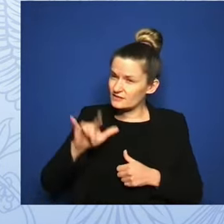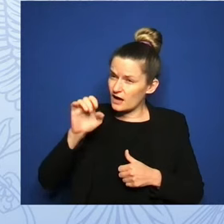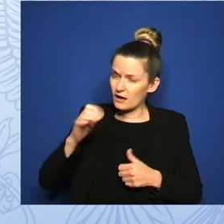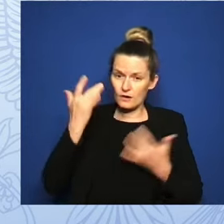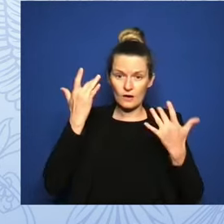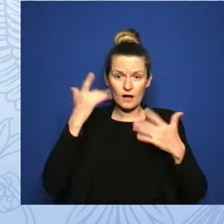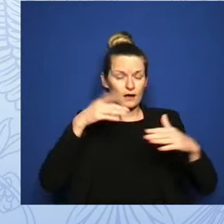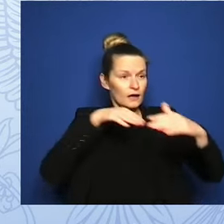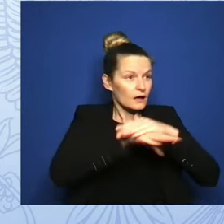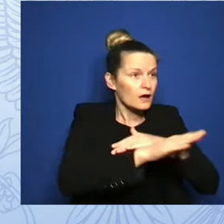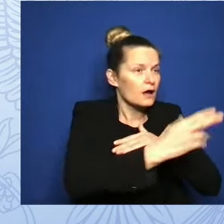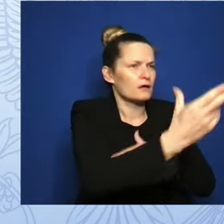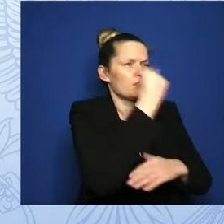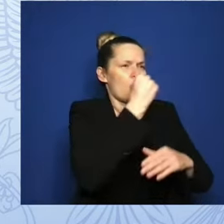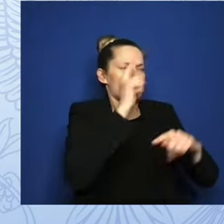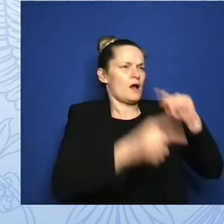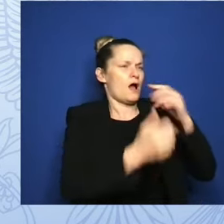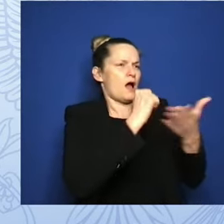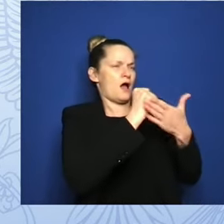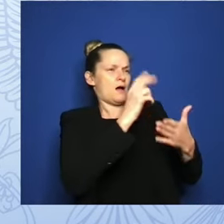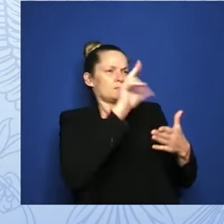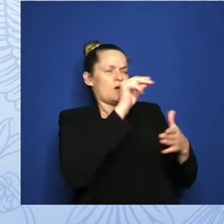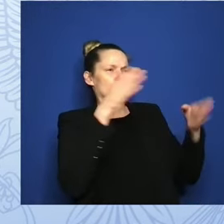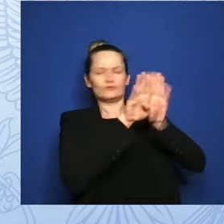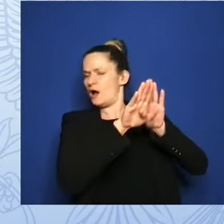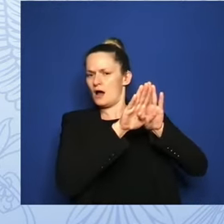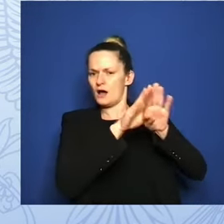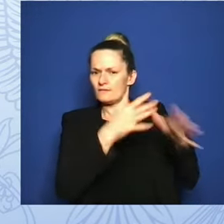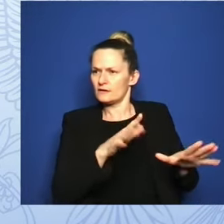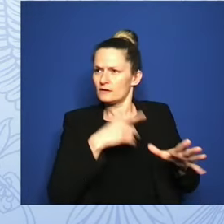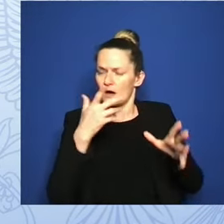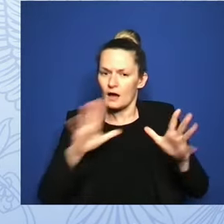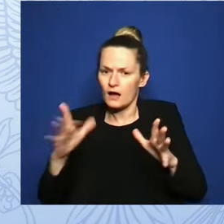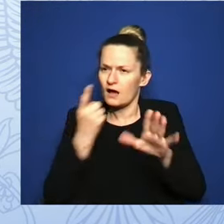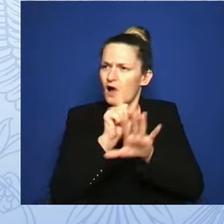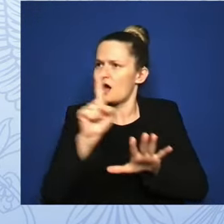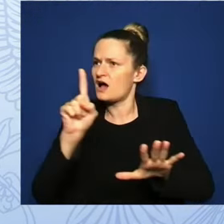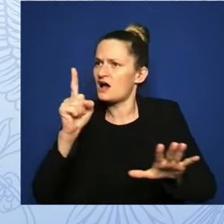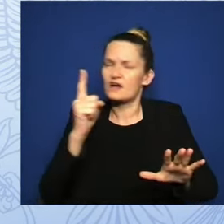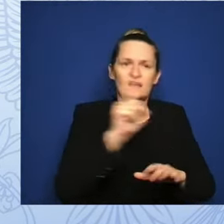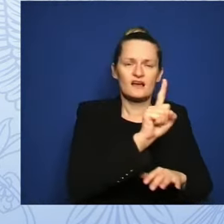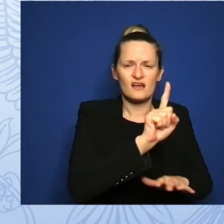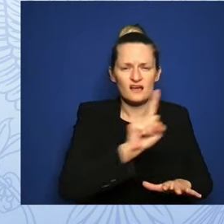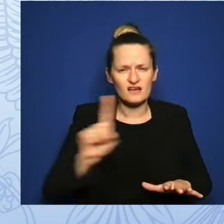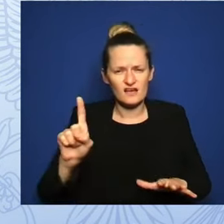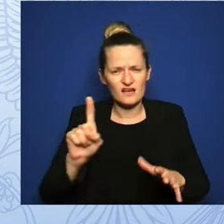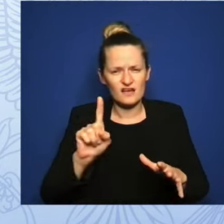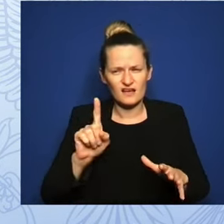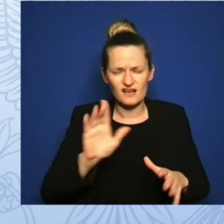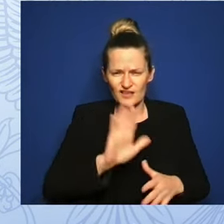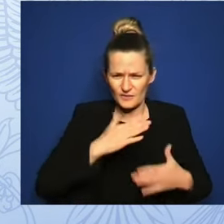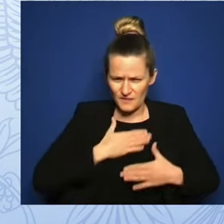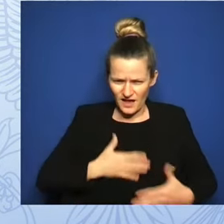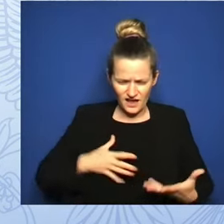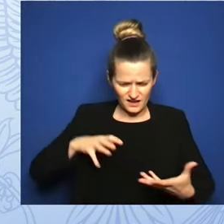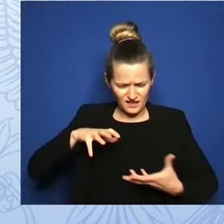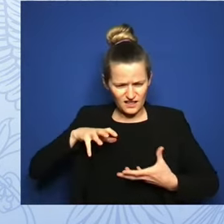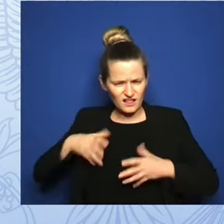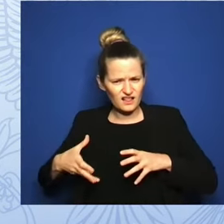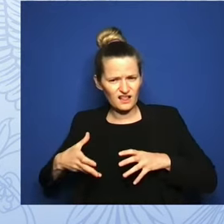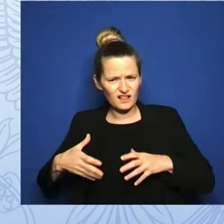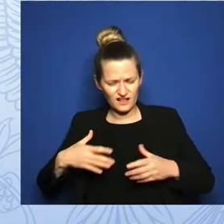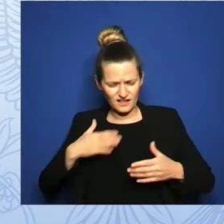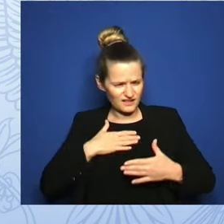loss while barely surviving the resulting infections. The Dobbs decision